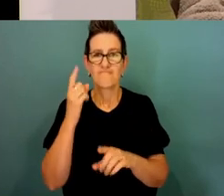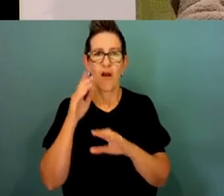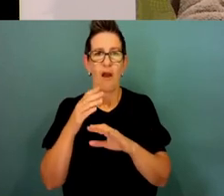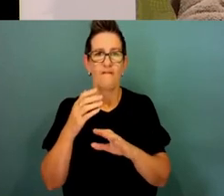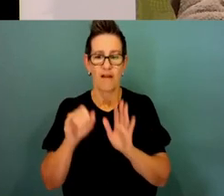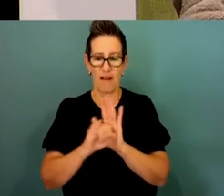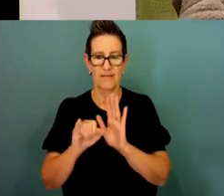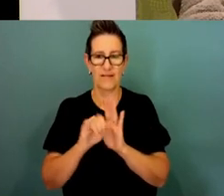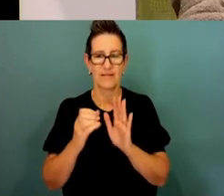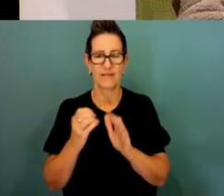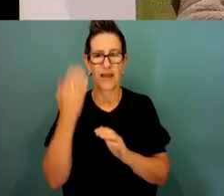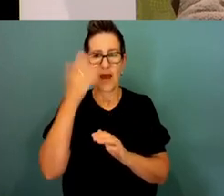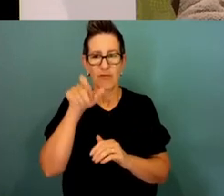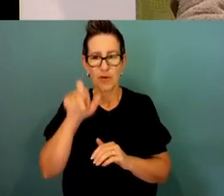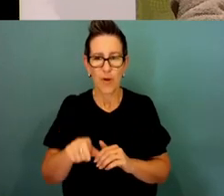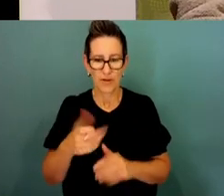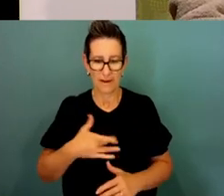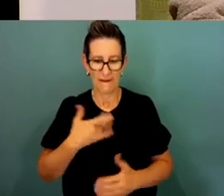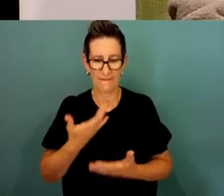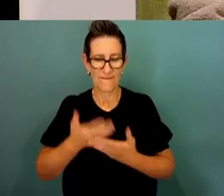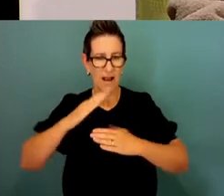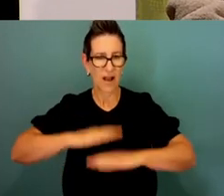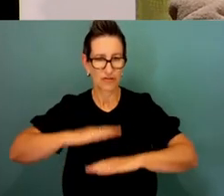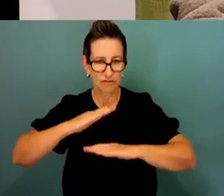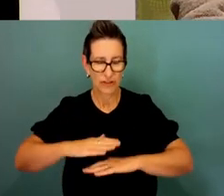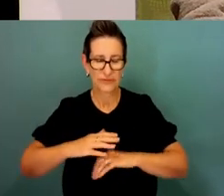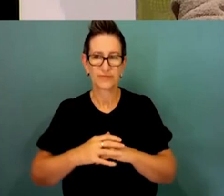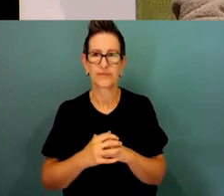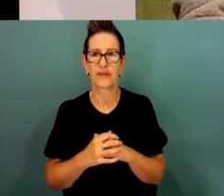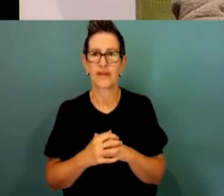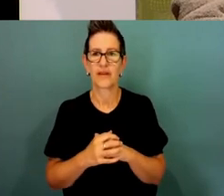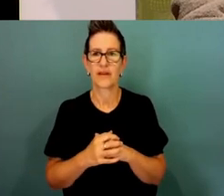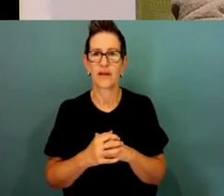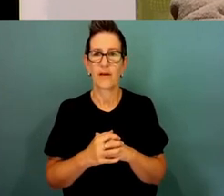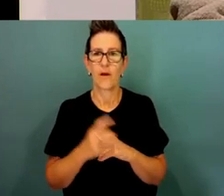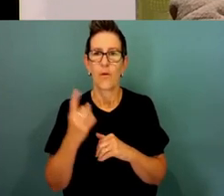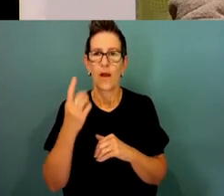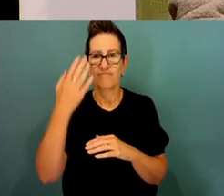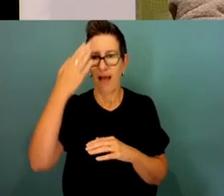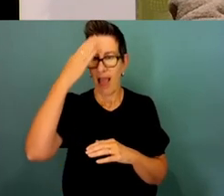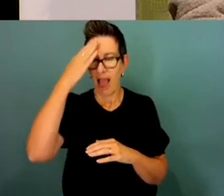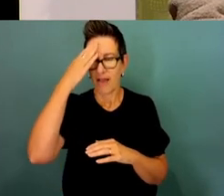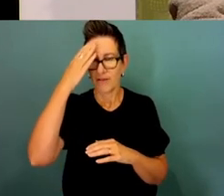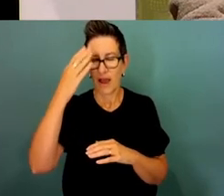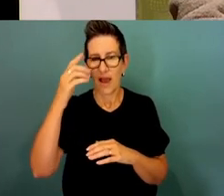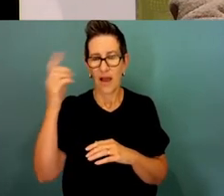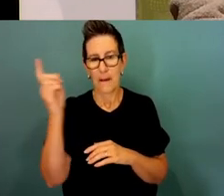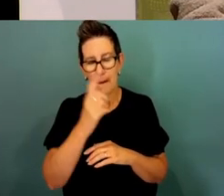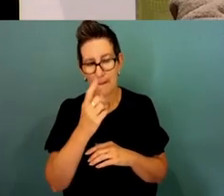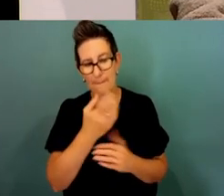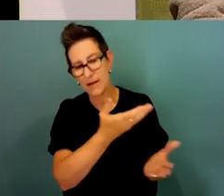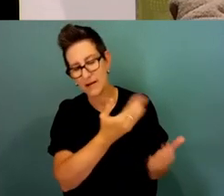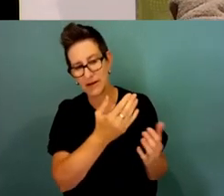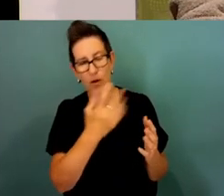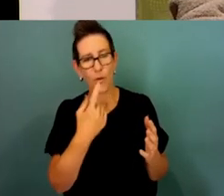It's one of our traditional practices where our senior people take us out on country and teach us all about